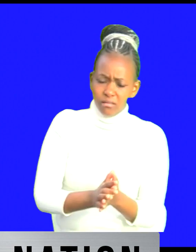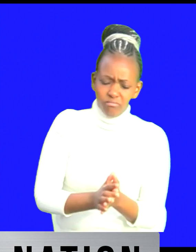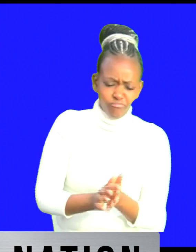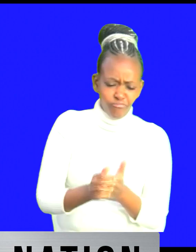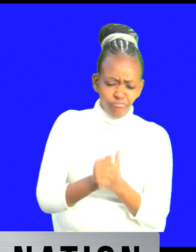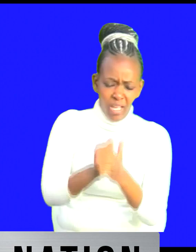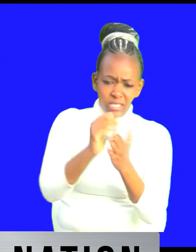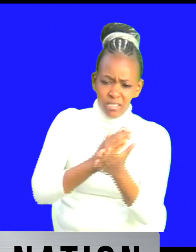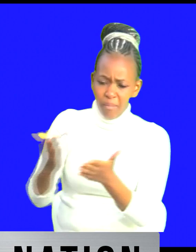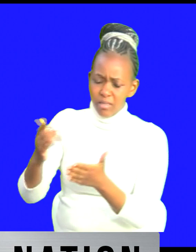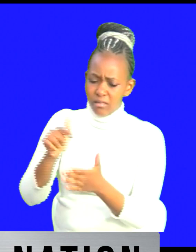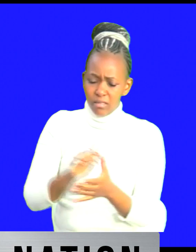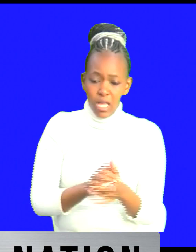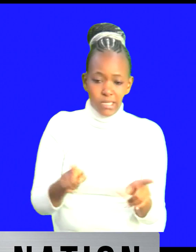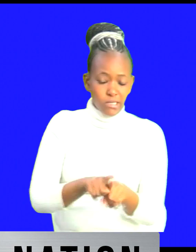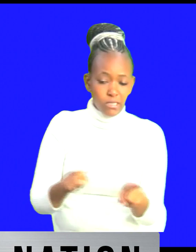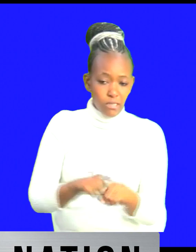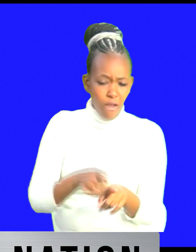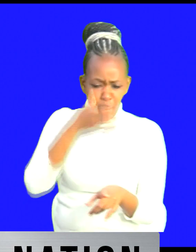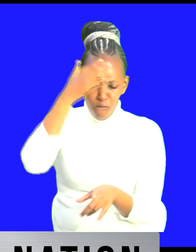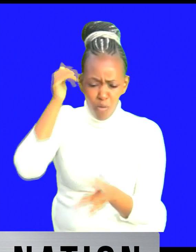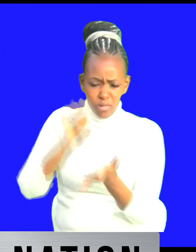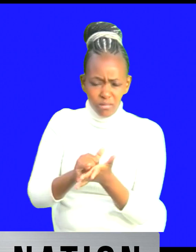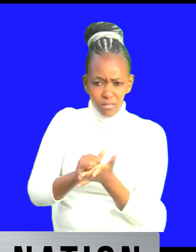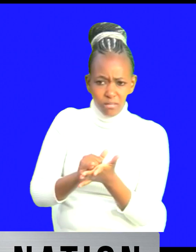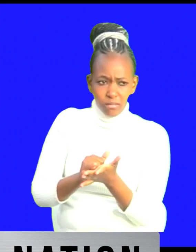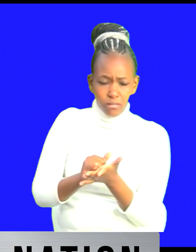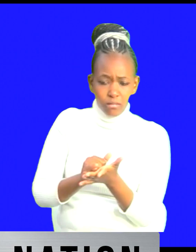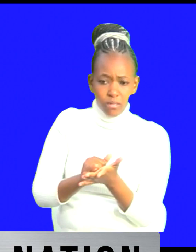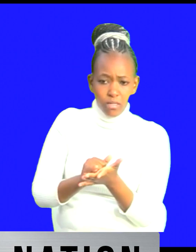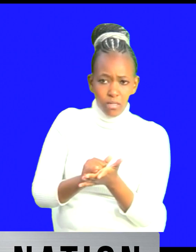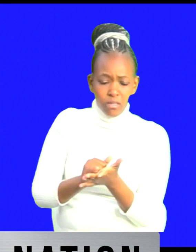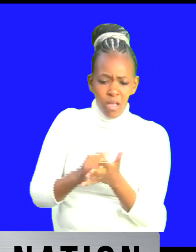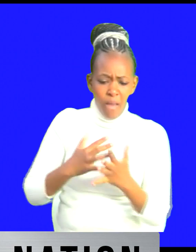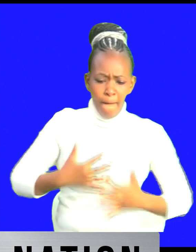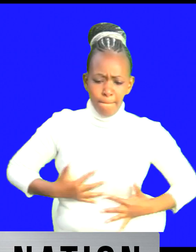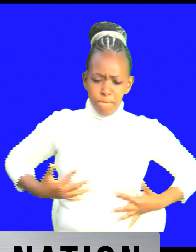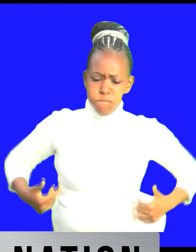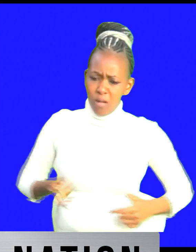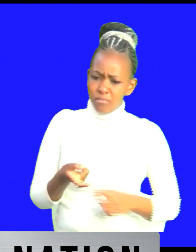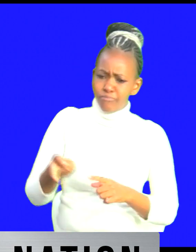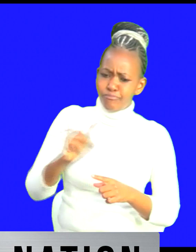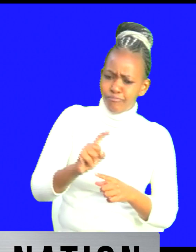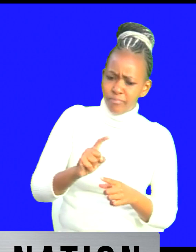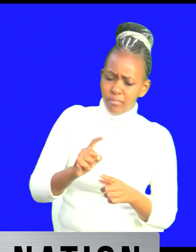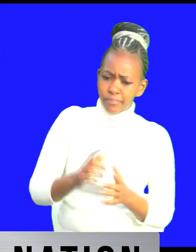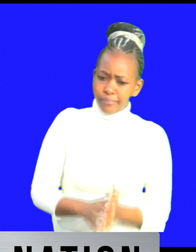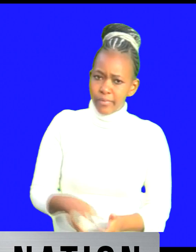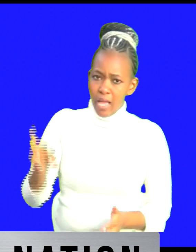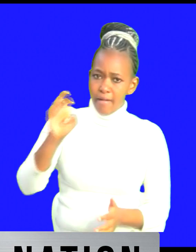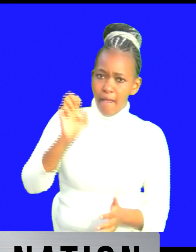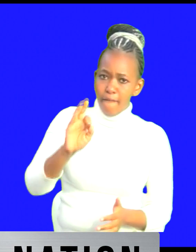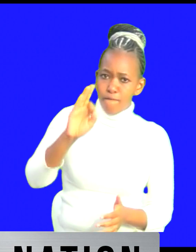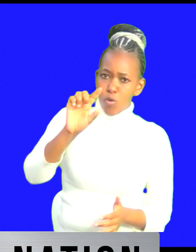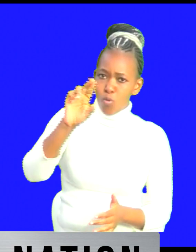in some of these things and also jonah not forgetting that the influx of refugees right will bring also will